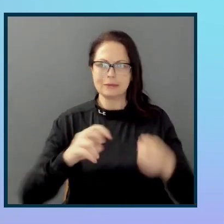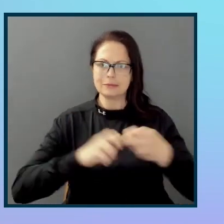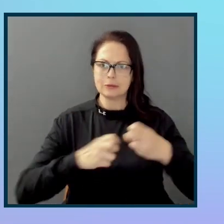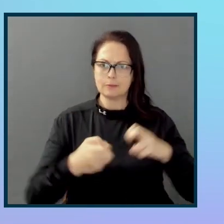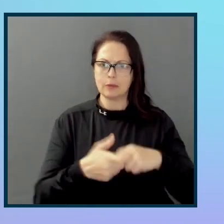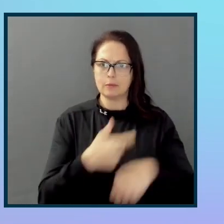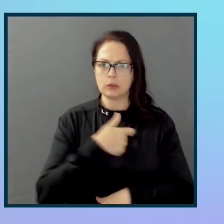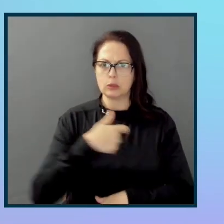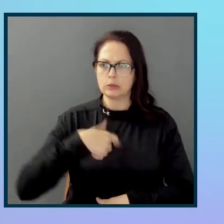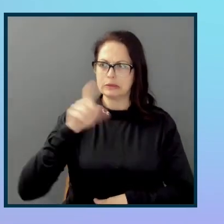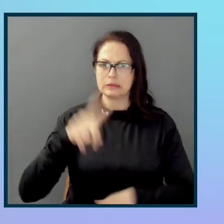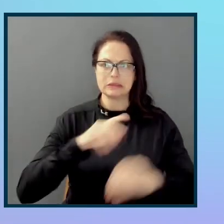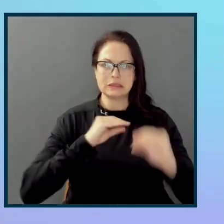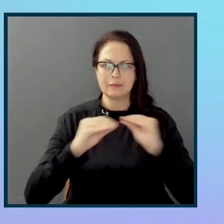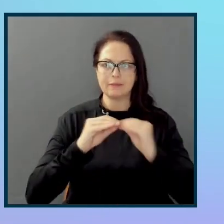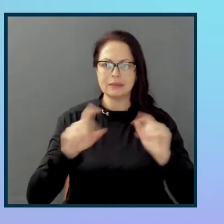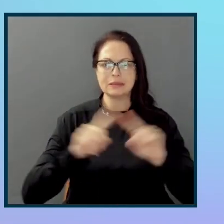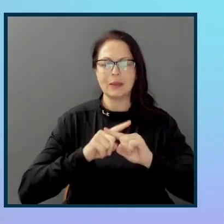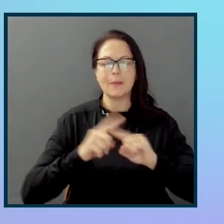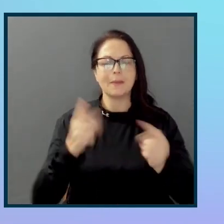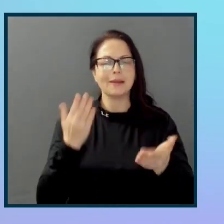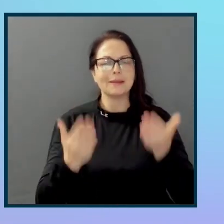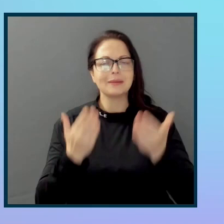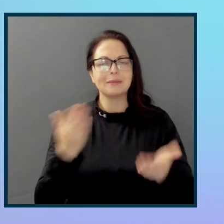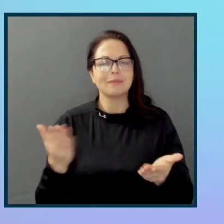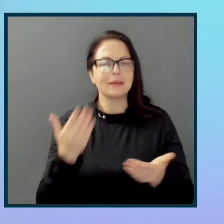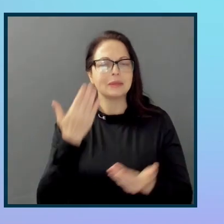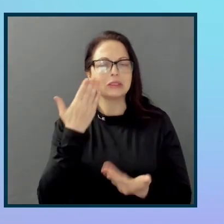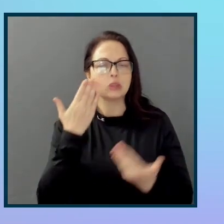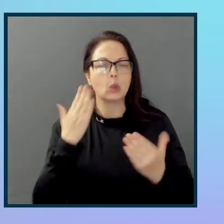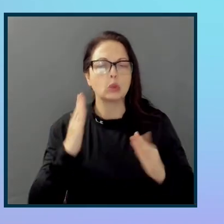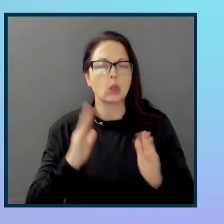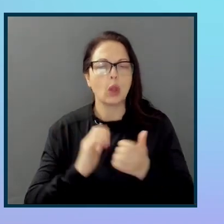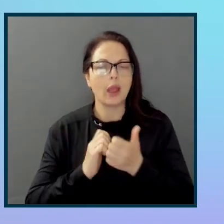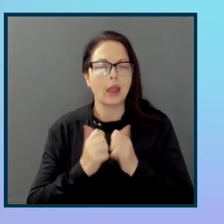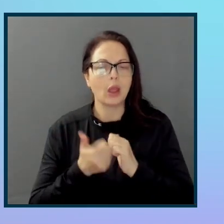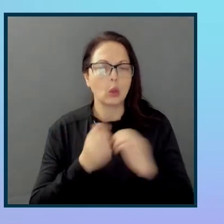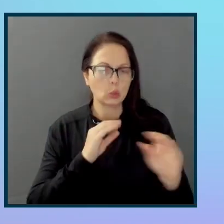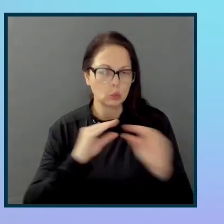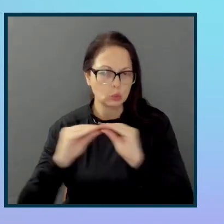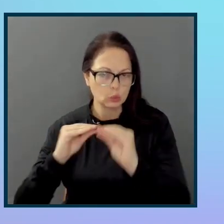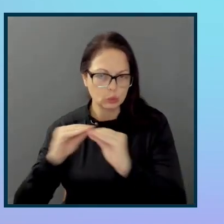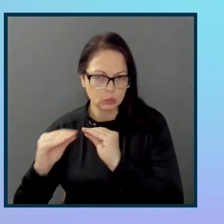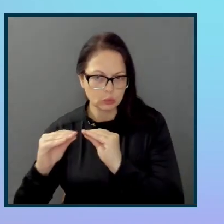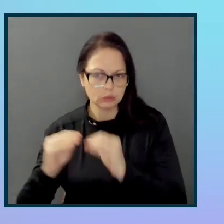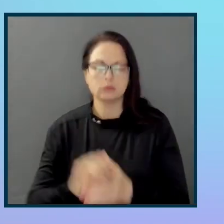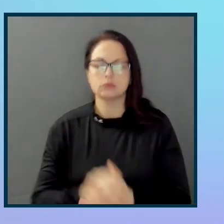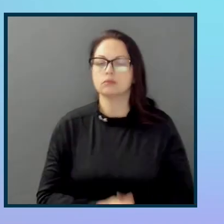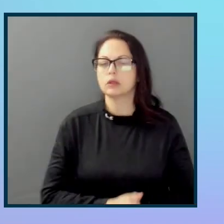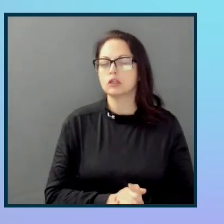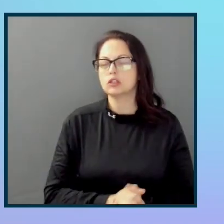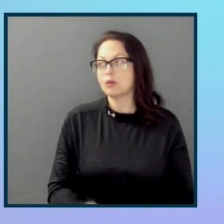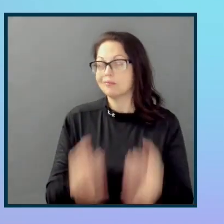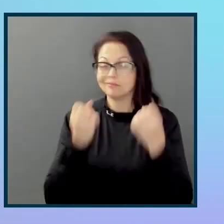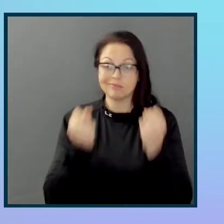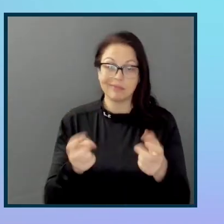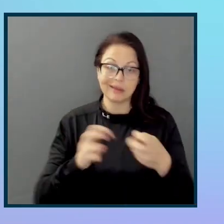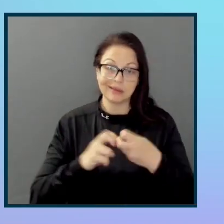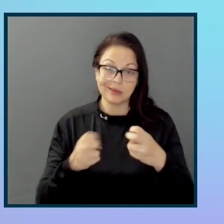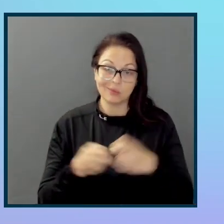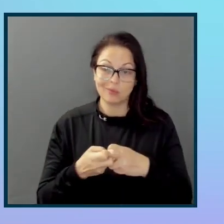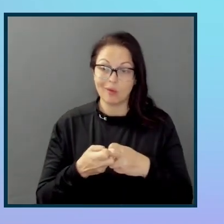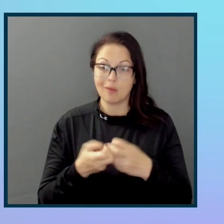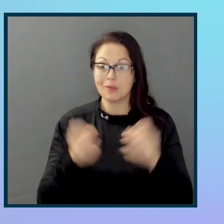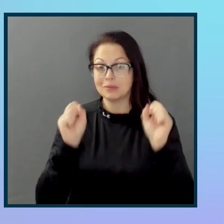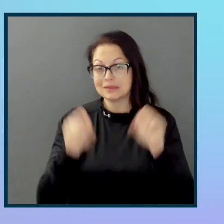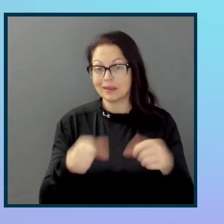So a lot of that stuff can just slow down development practice, even at a most basic level. If you have to push past tickets to see the